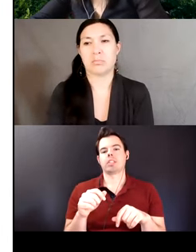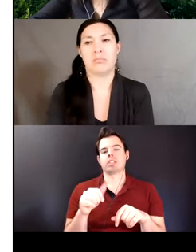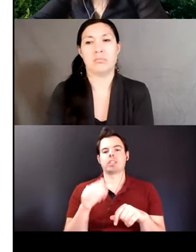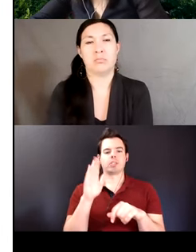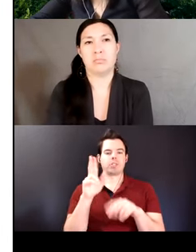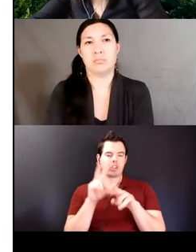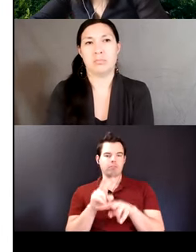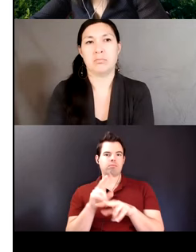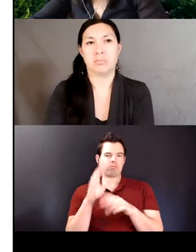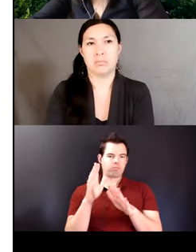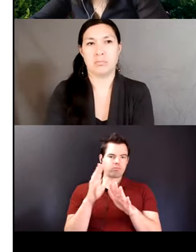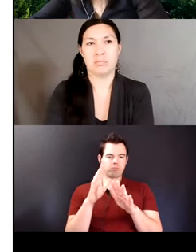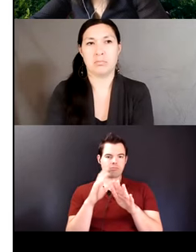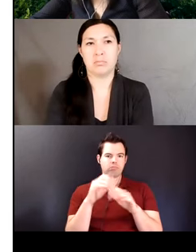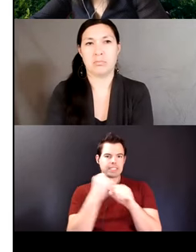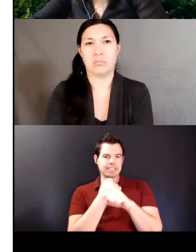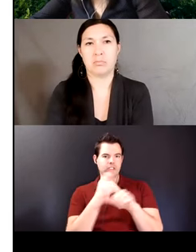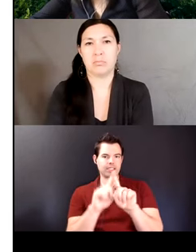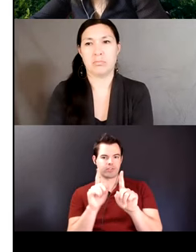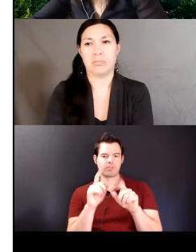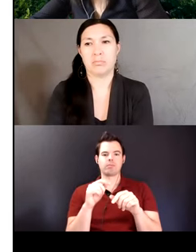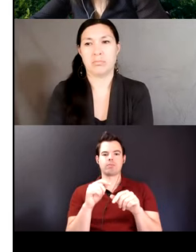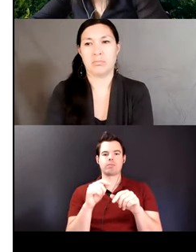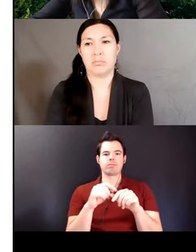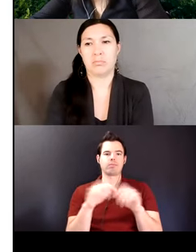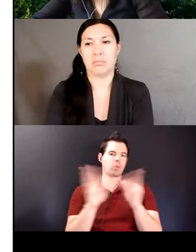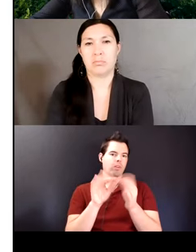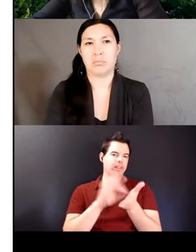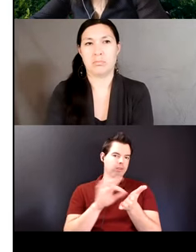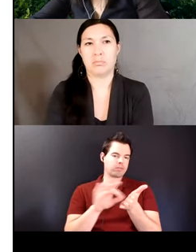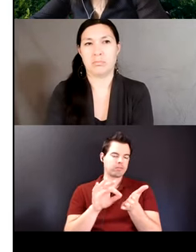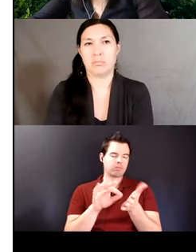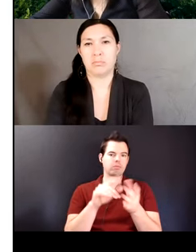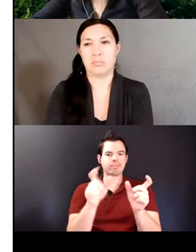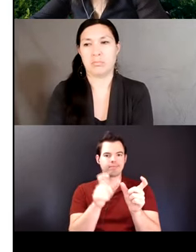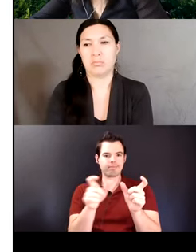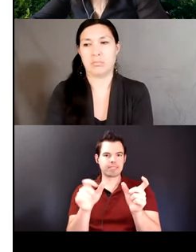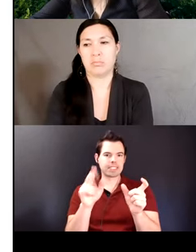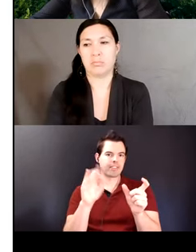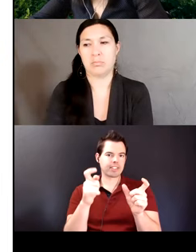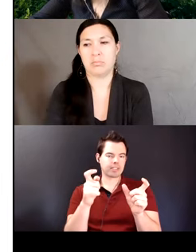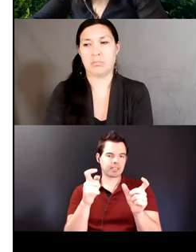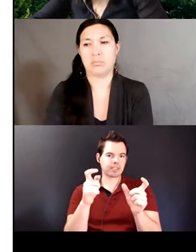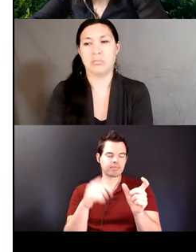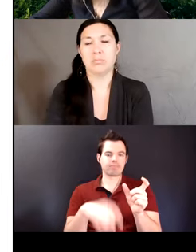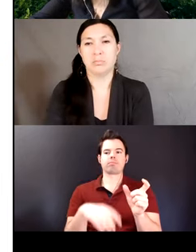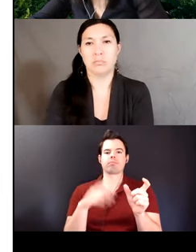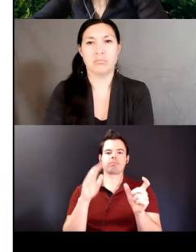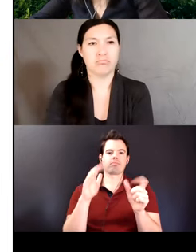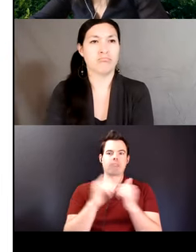is statistically on the total count of derivational suffixes between the verbs of these two groups